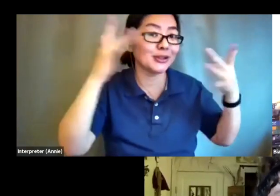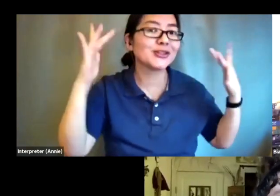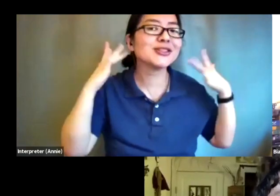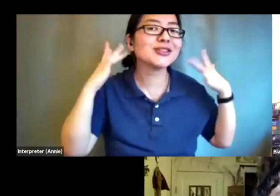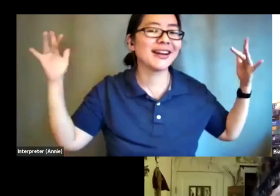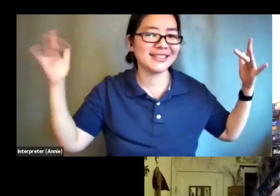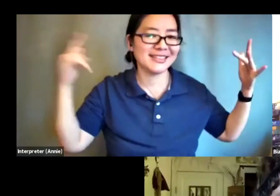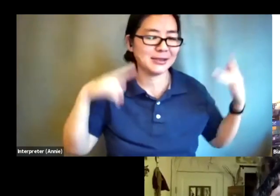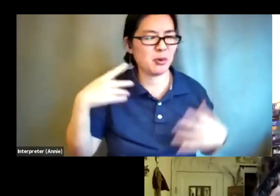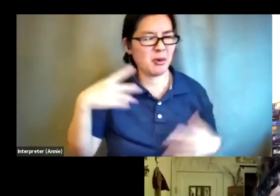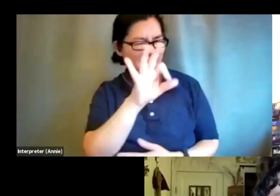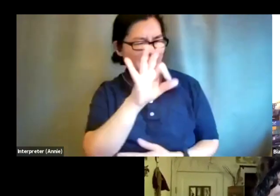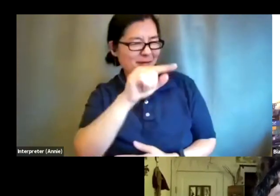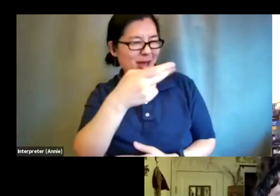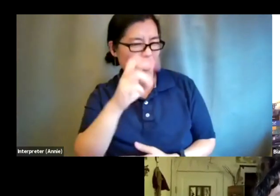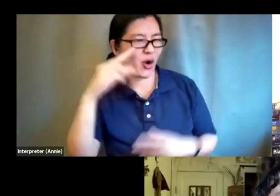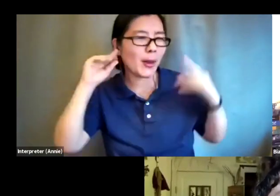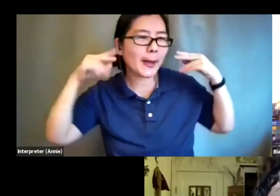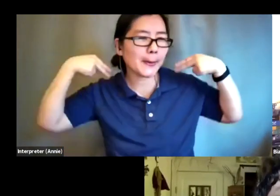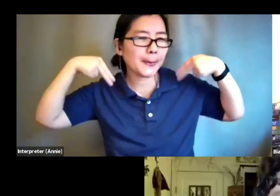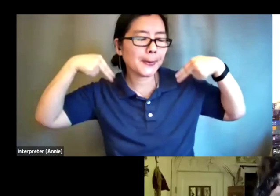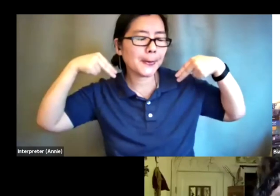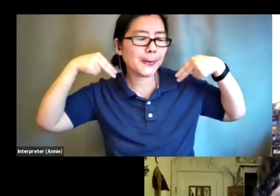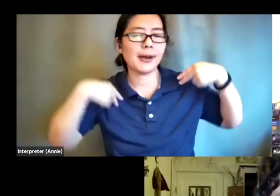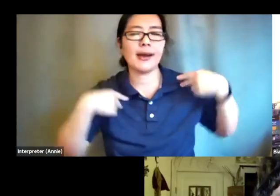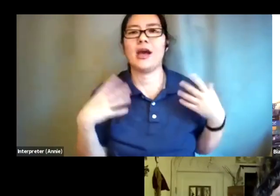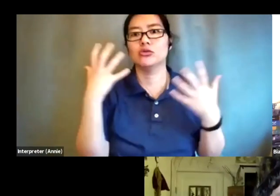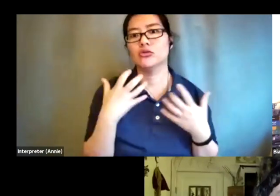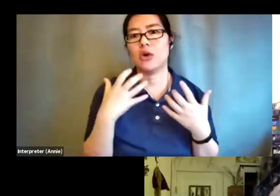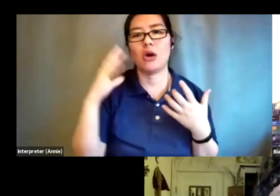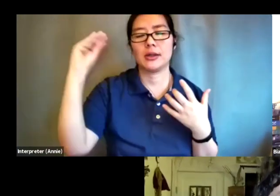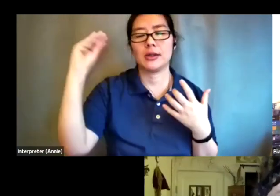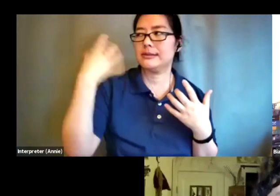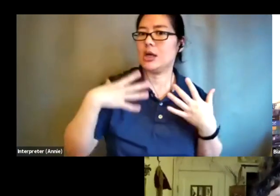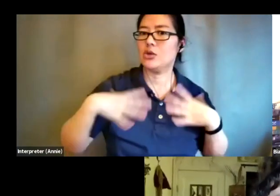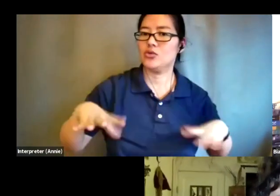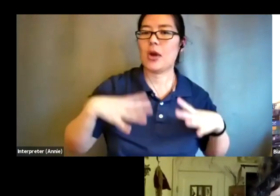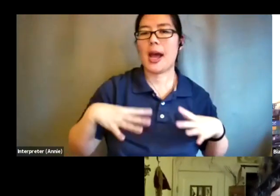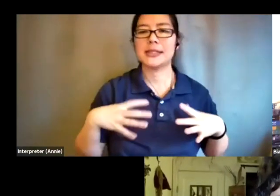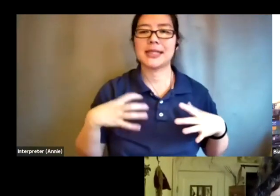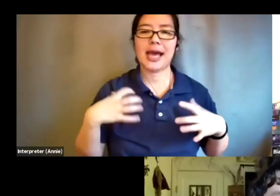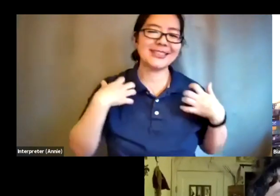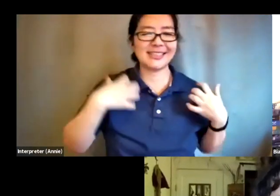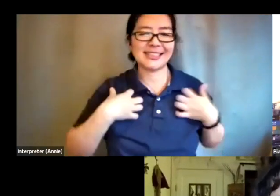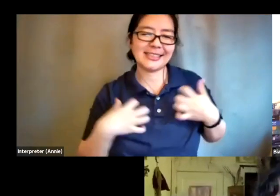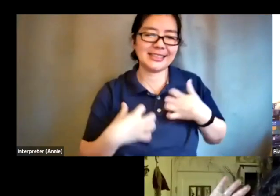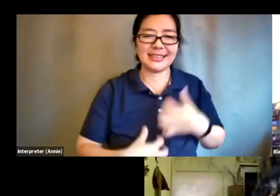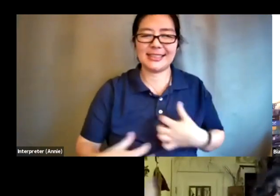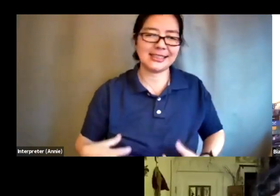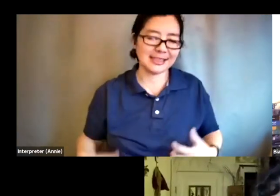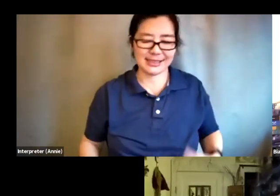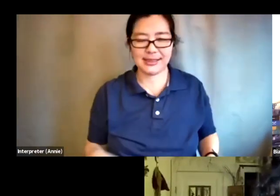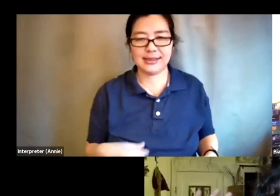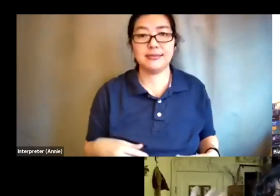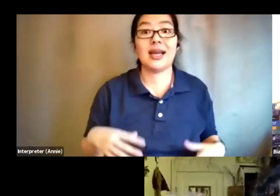and have a dark uh like sundress that has kind of confetti um pattern on it and I'm in a very busy